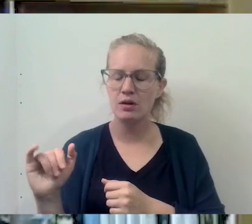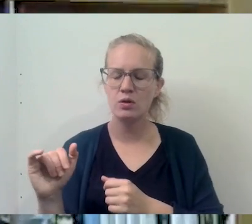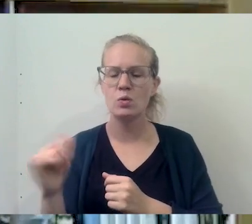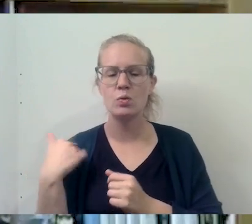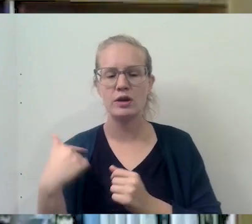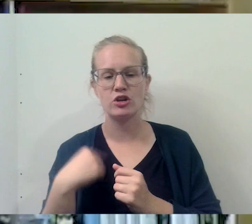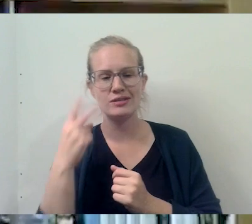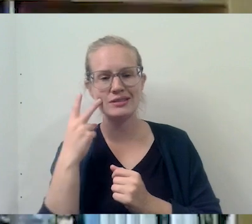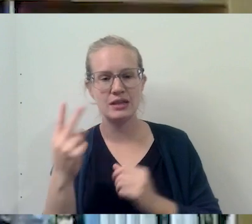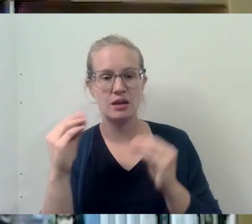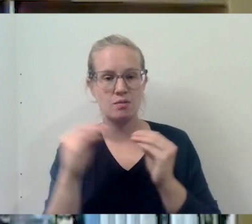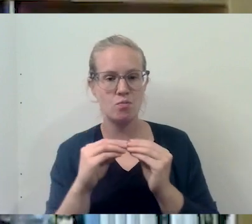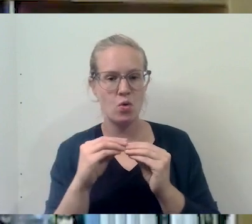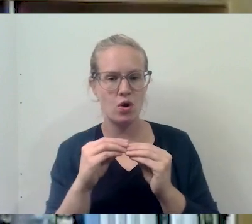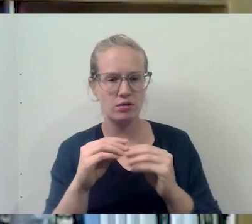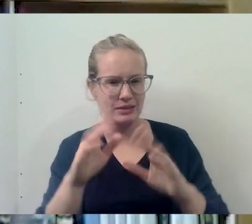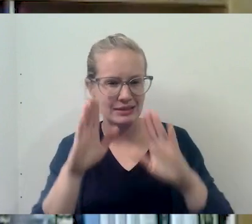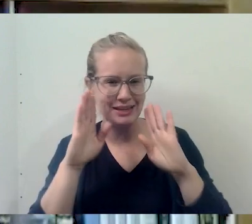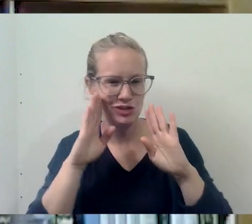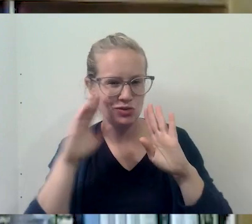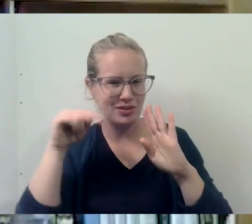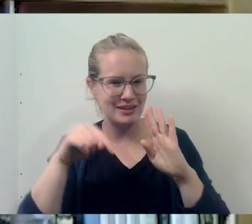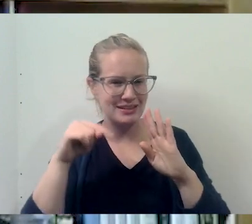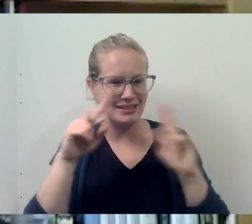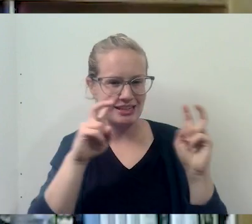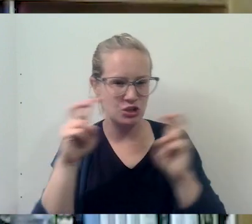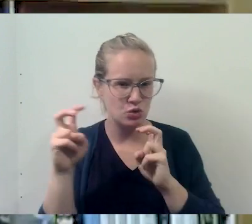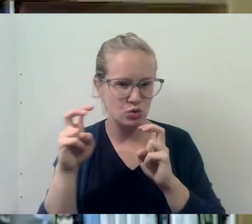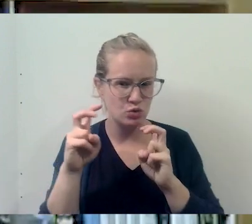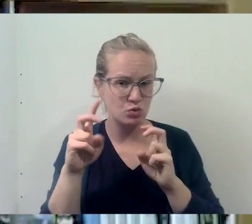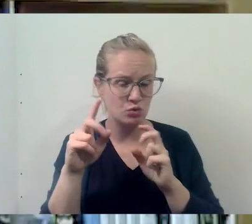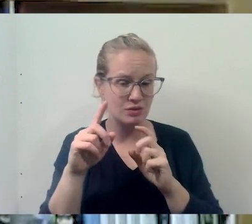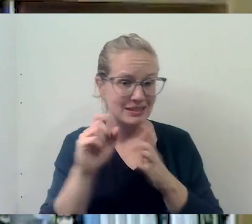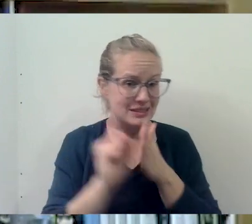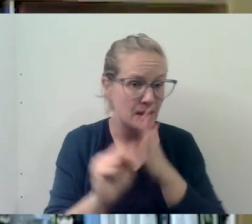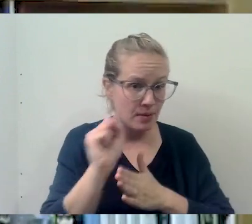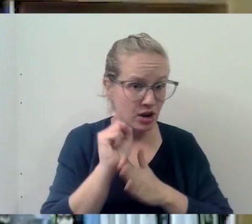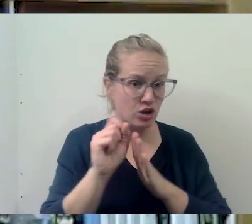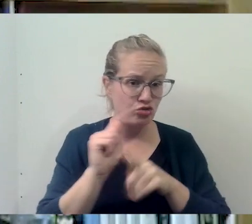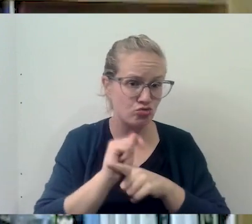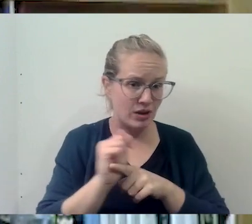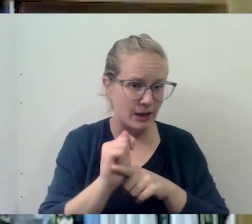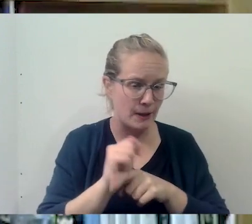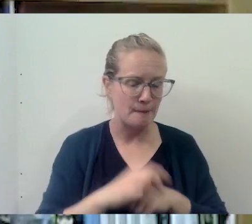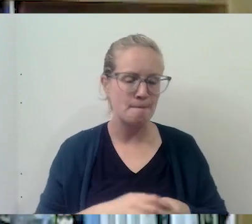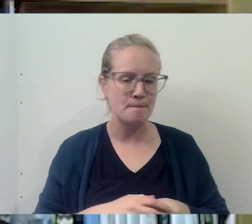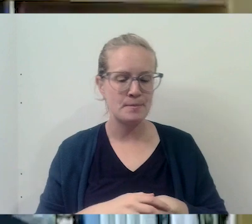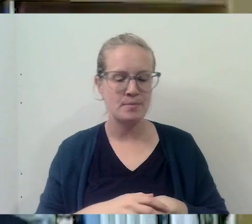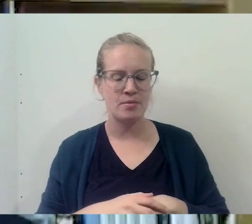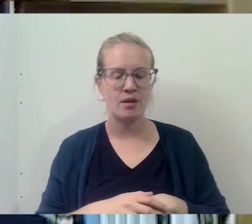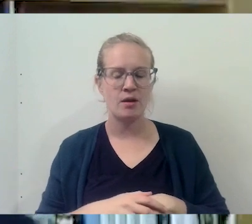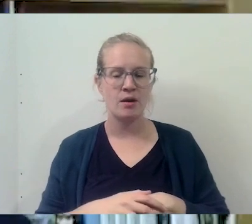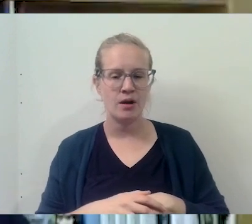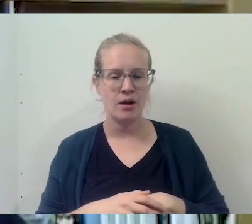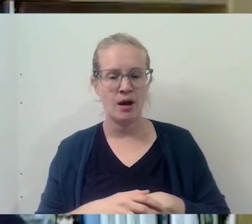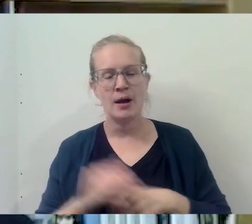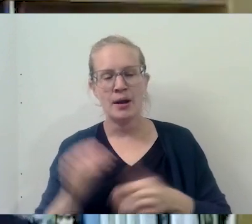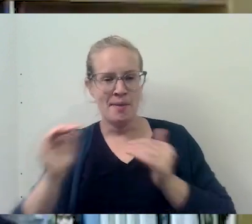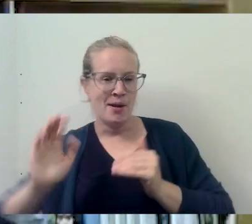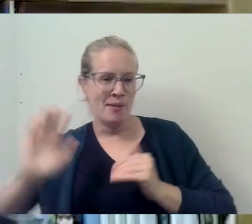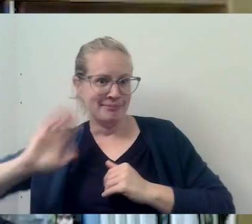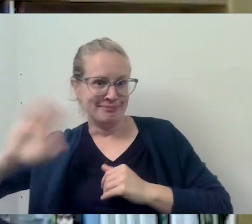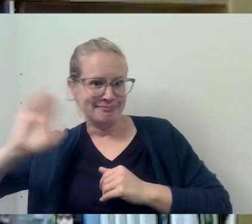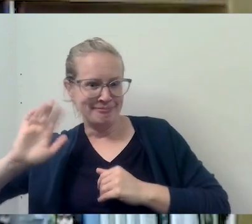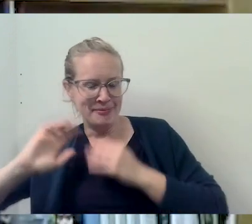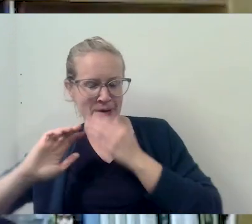we're seeing kind of more attention to these issues in seminary, um, training. Uh, uh, uh, and, and compared to the old